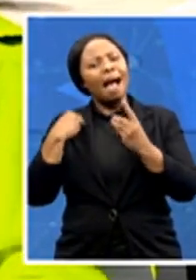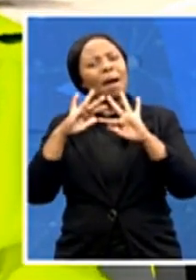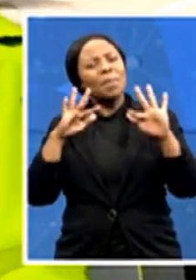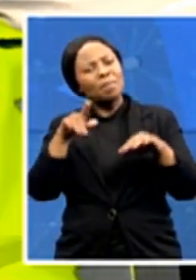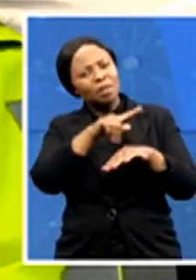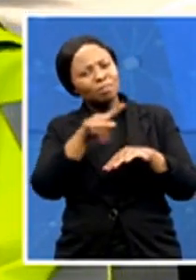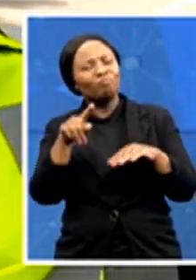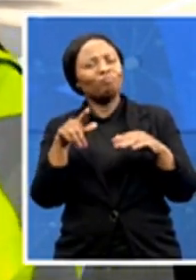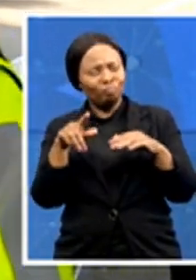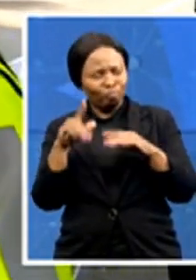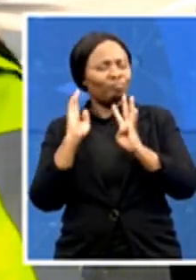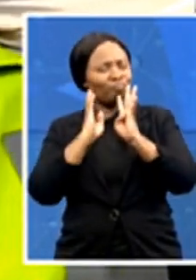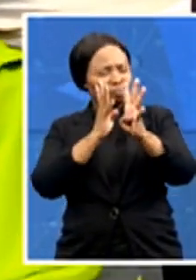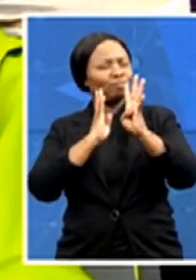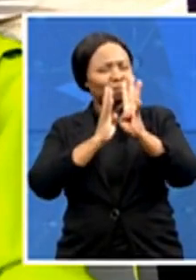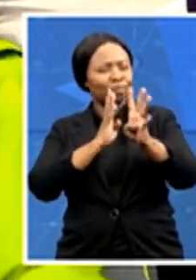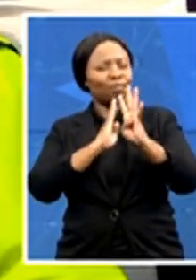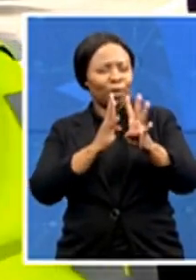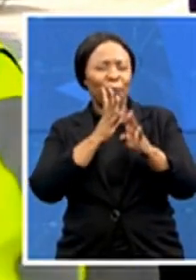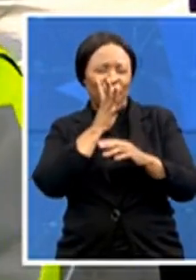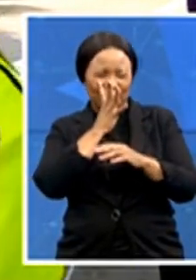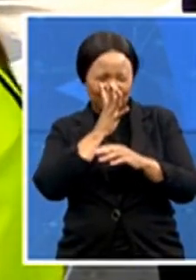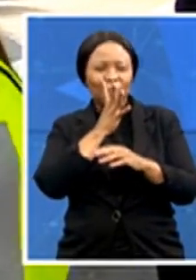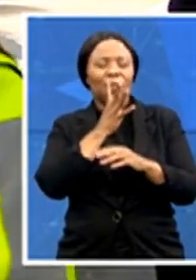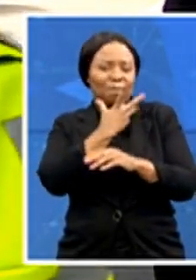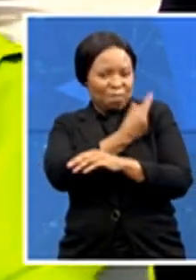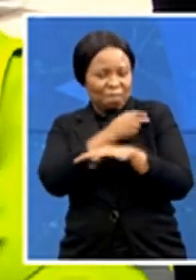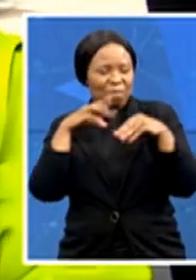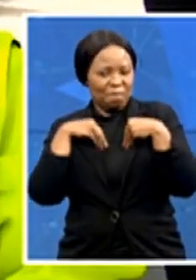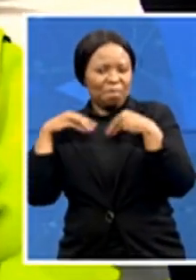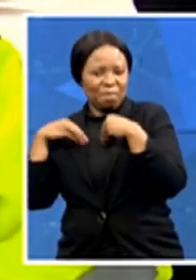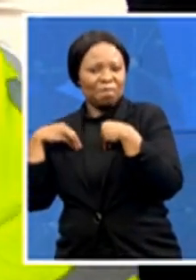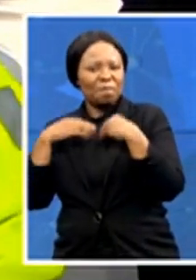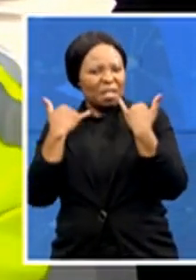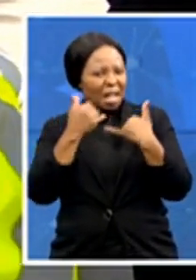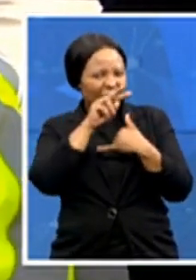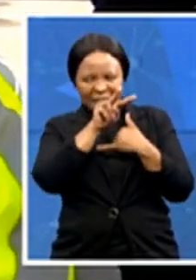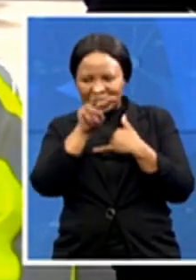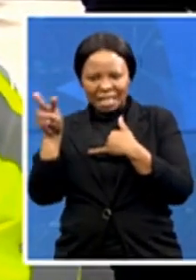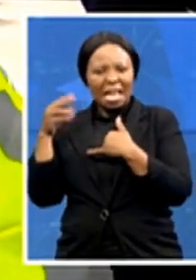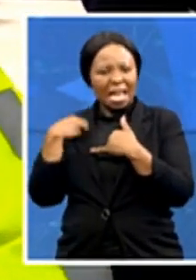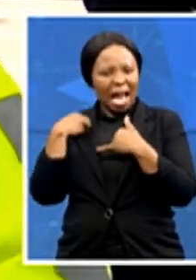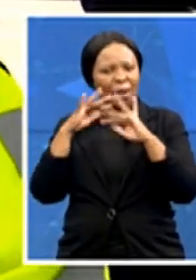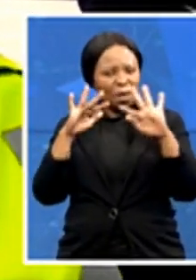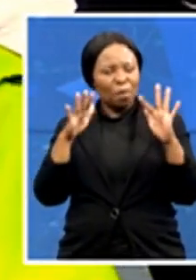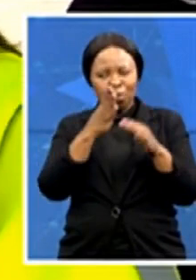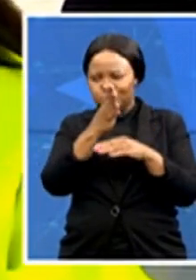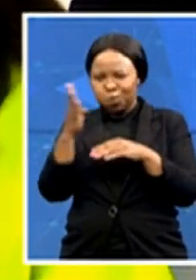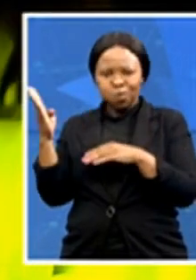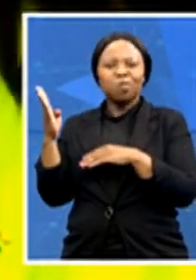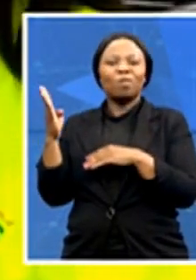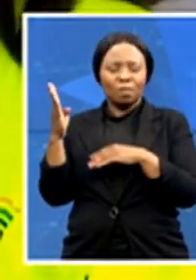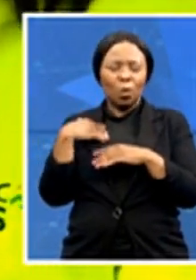in order to get vaccinated. And as you can see, there are some young people also coming out here. We are going to try and speak to as many of them as